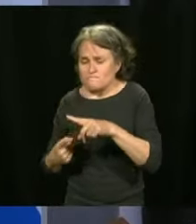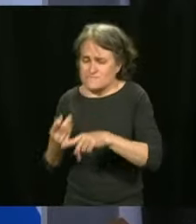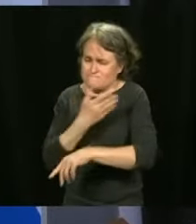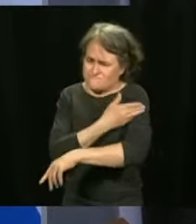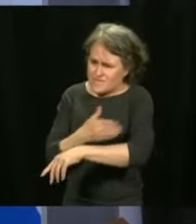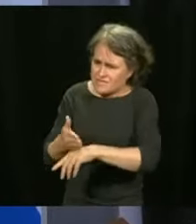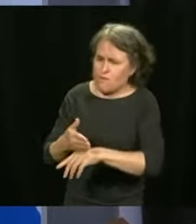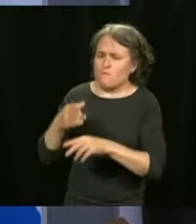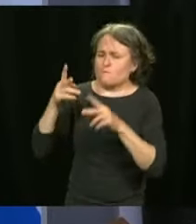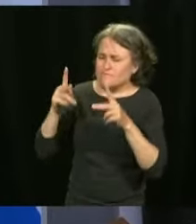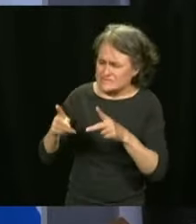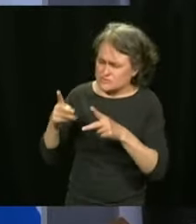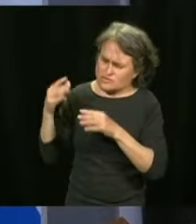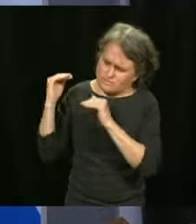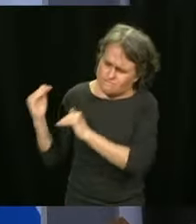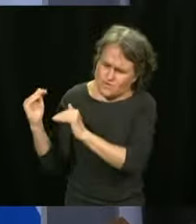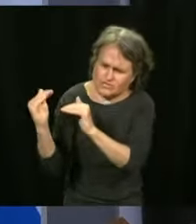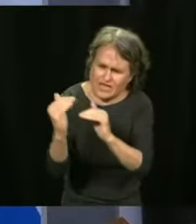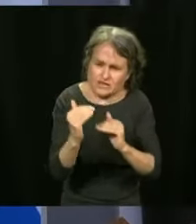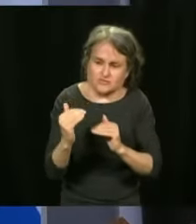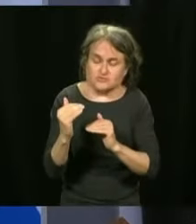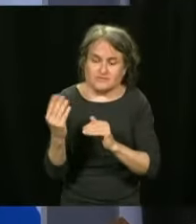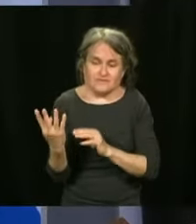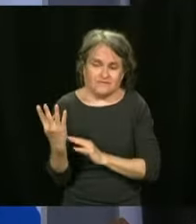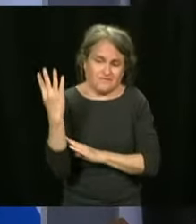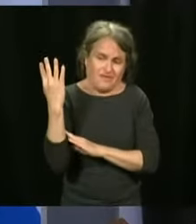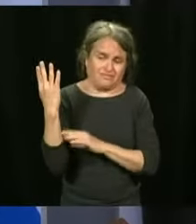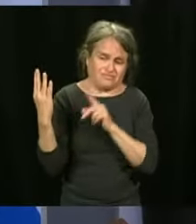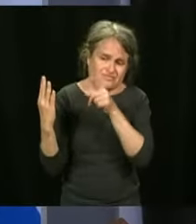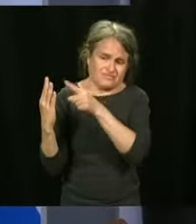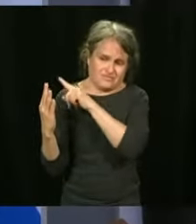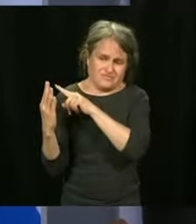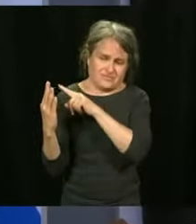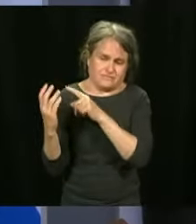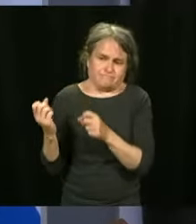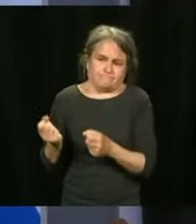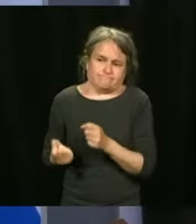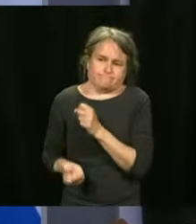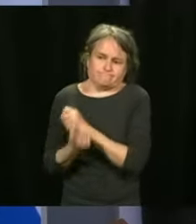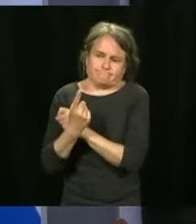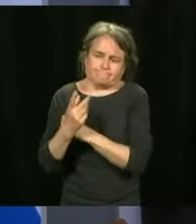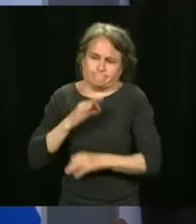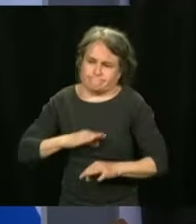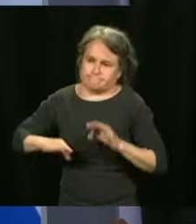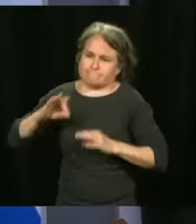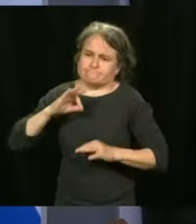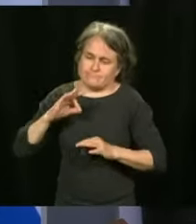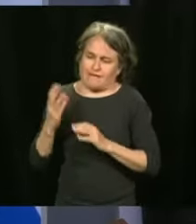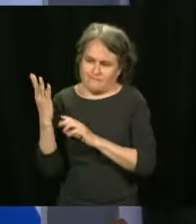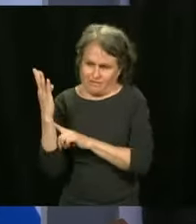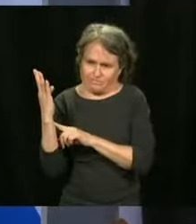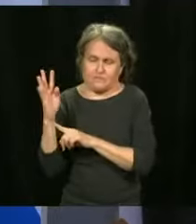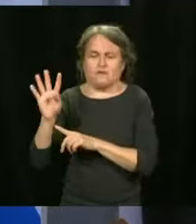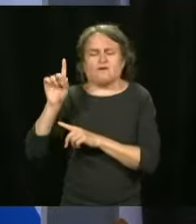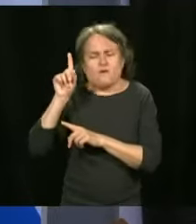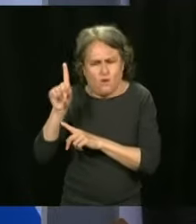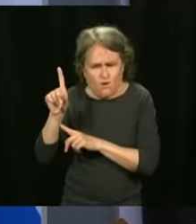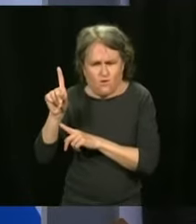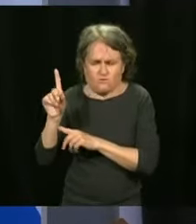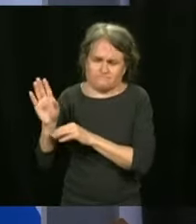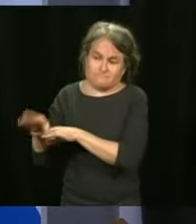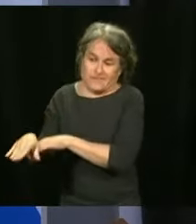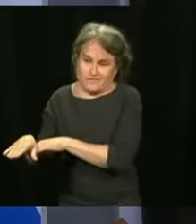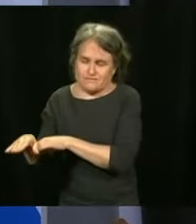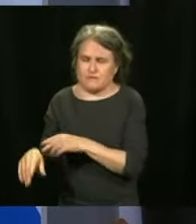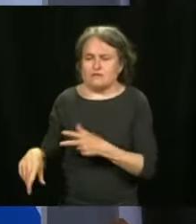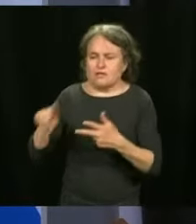Unfortunately, we had four incidents. One was deadly, but the others have survived. So, just to tell you that what we